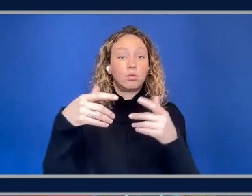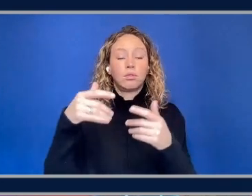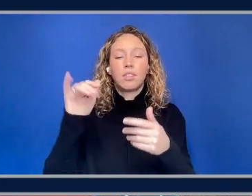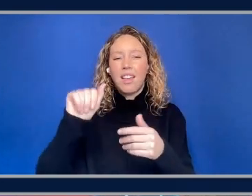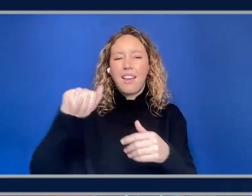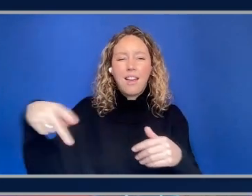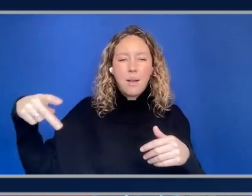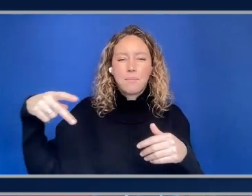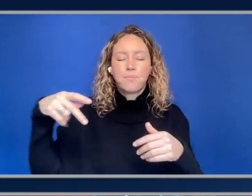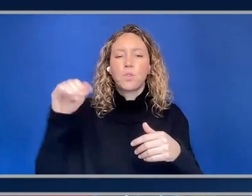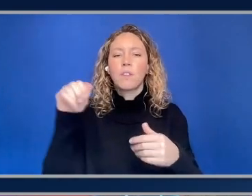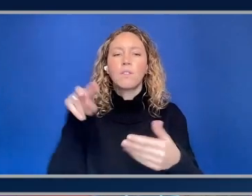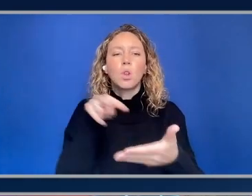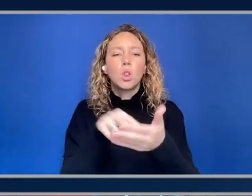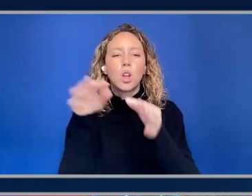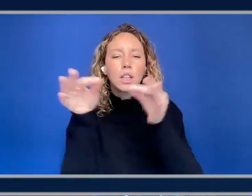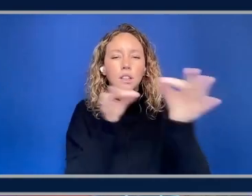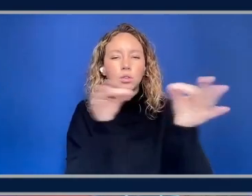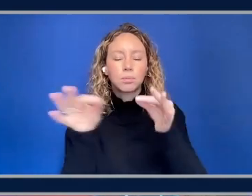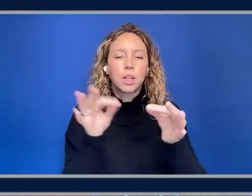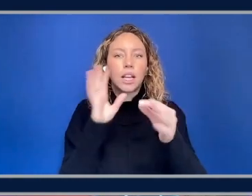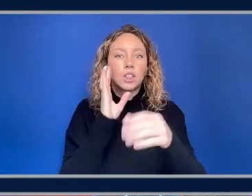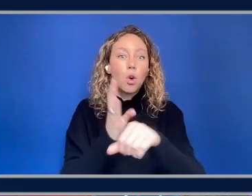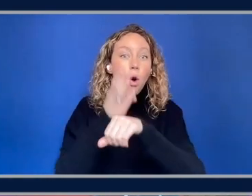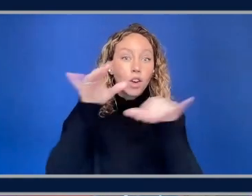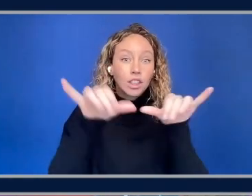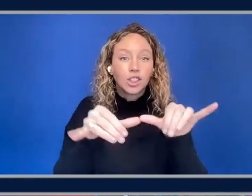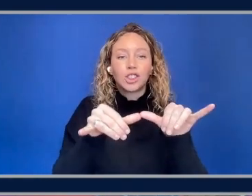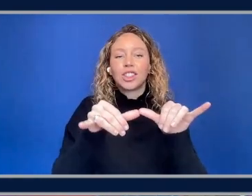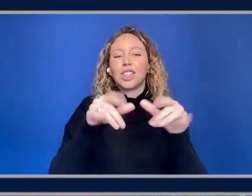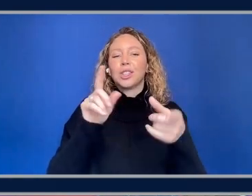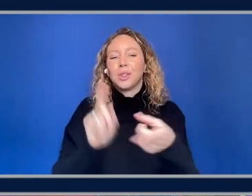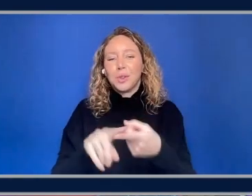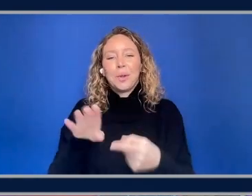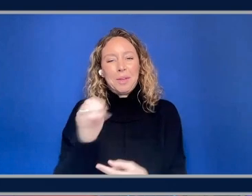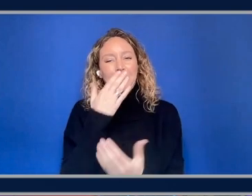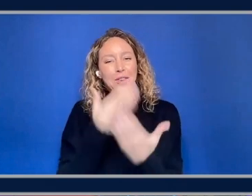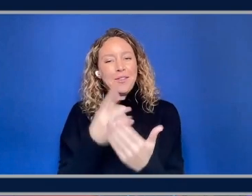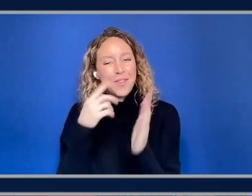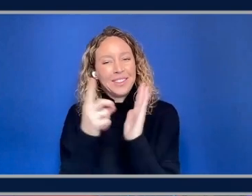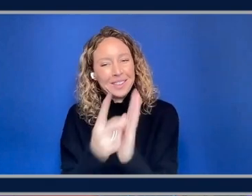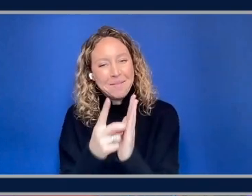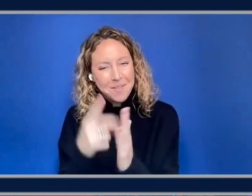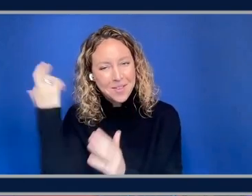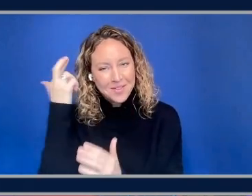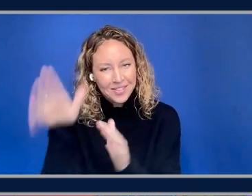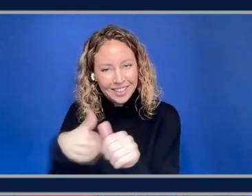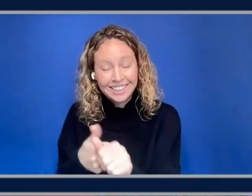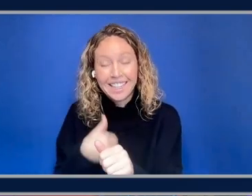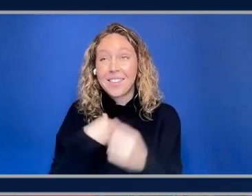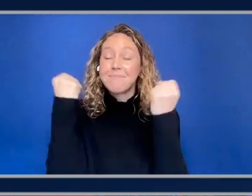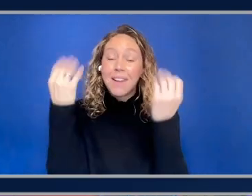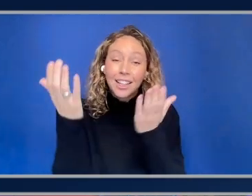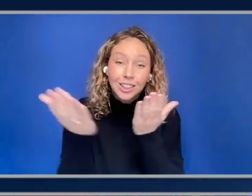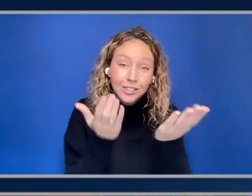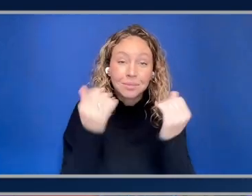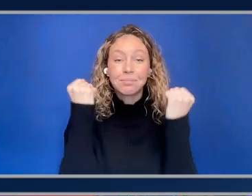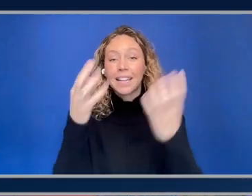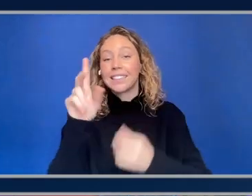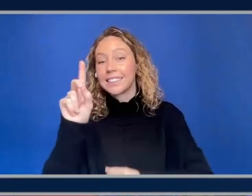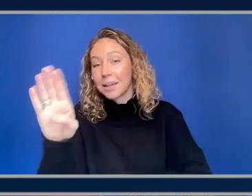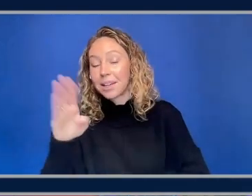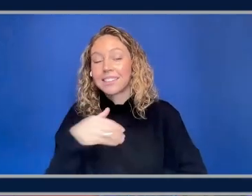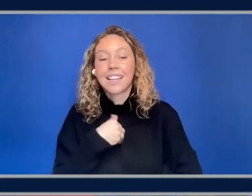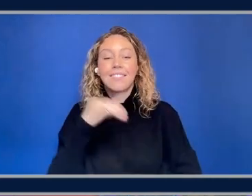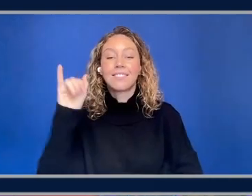description of it, it's intentionally over-engineered to be good for demonstration purposes. There are a lot of services. There's multiple databases. There's an ingress. There's a lot